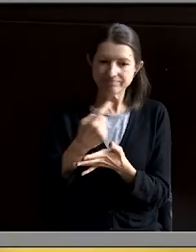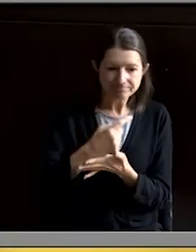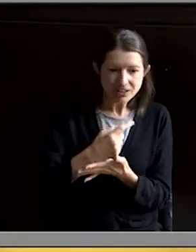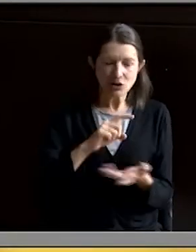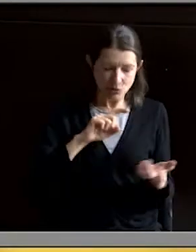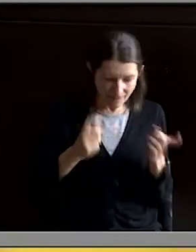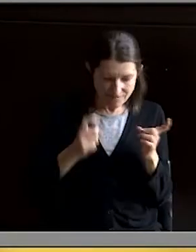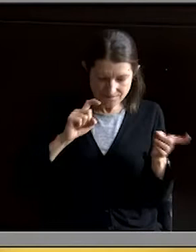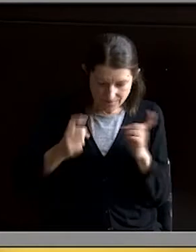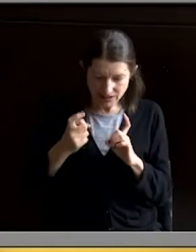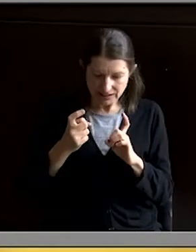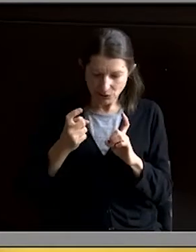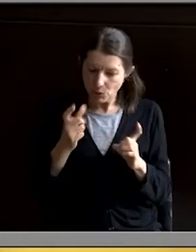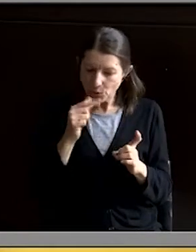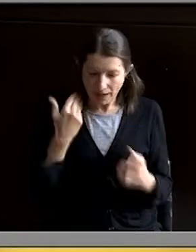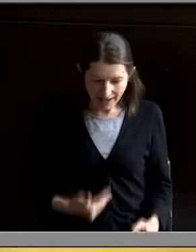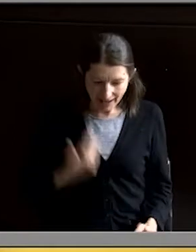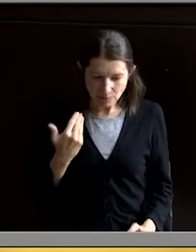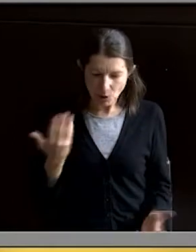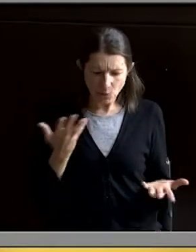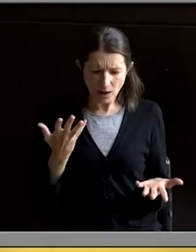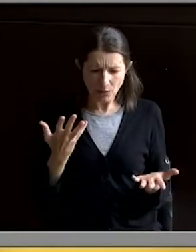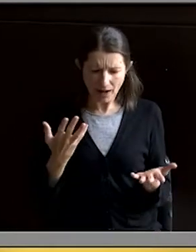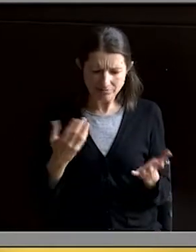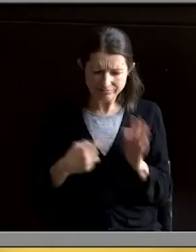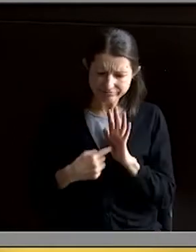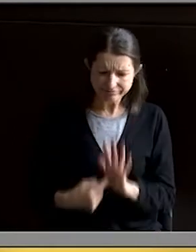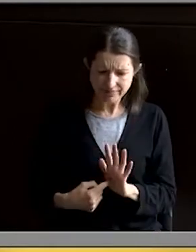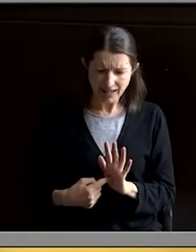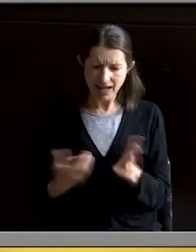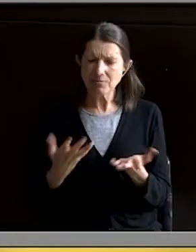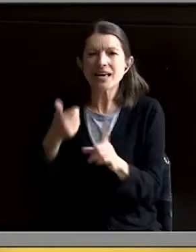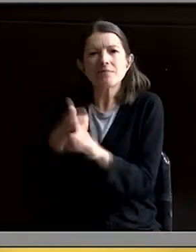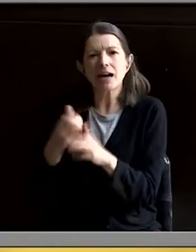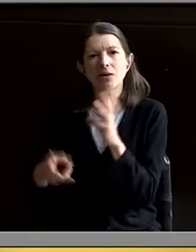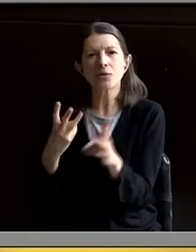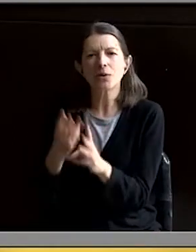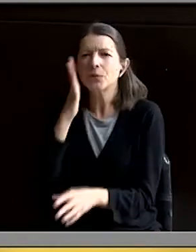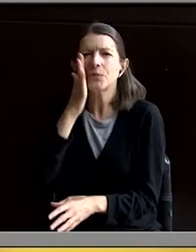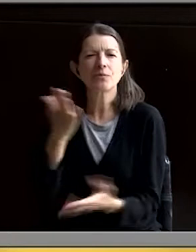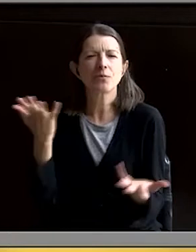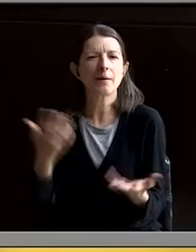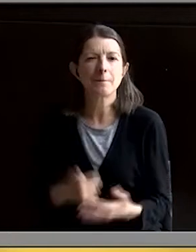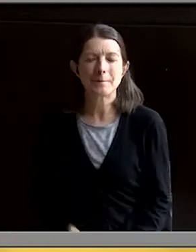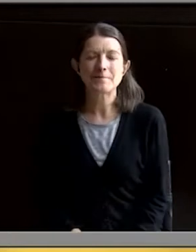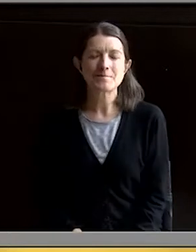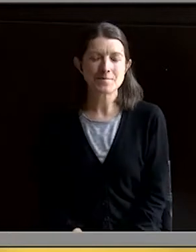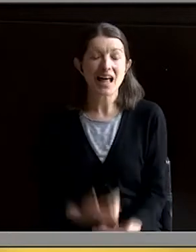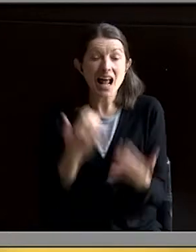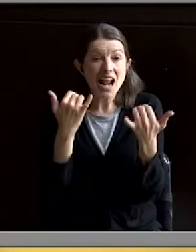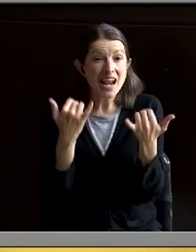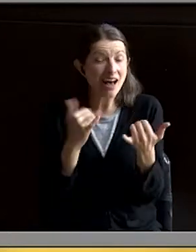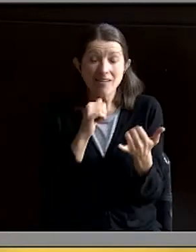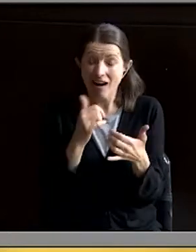and discover who I am, what I stand for, and what my impact on this world will be. Now I